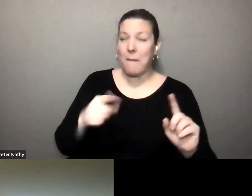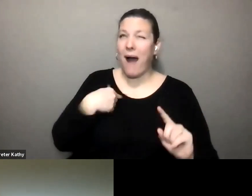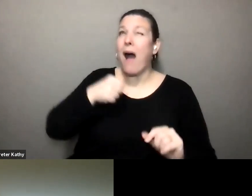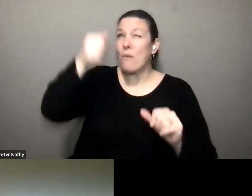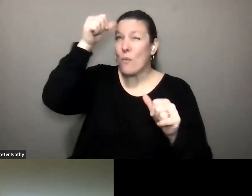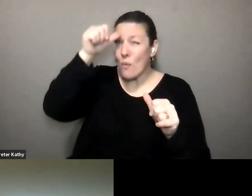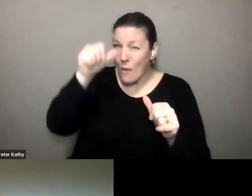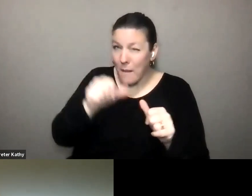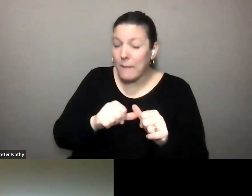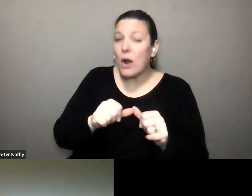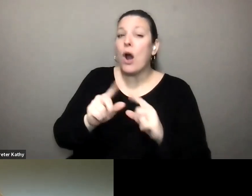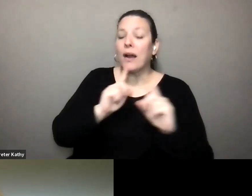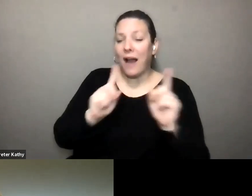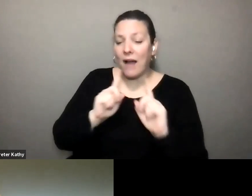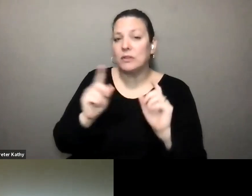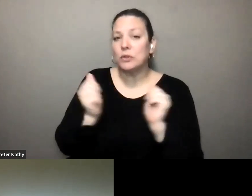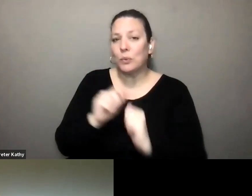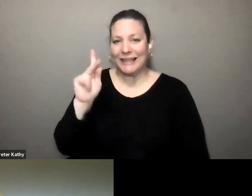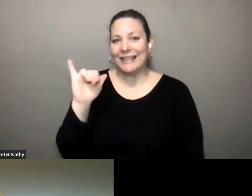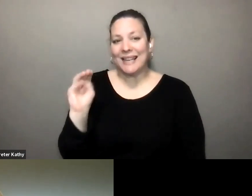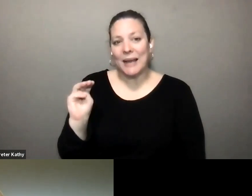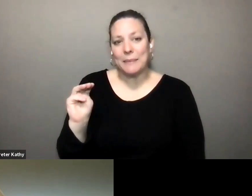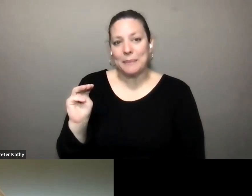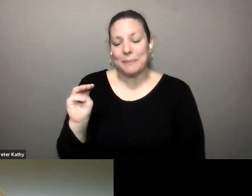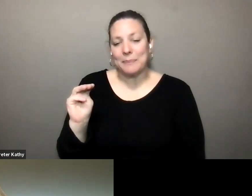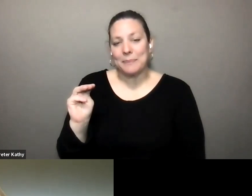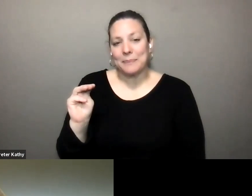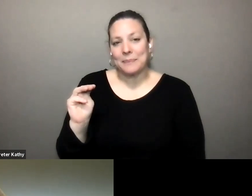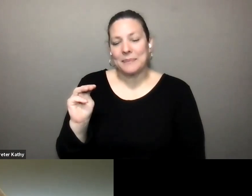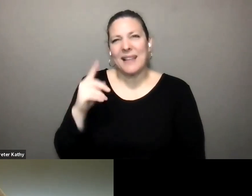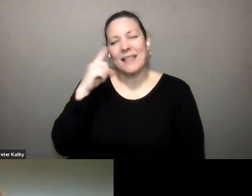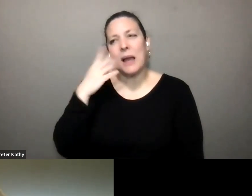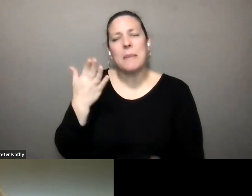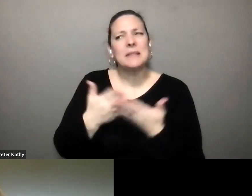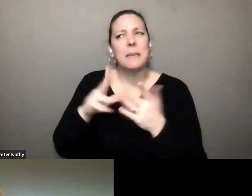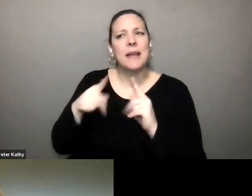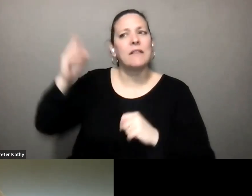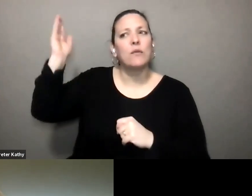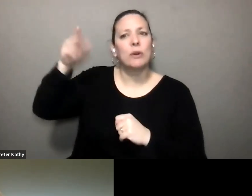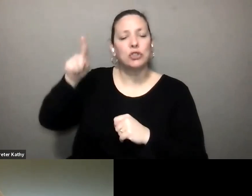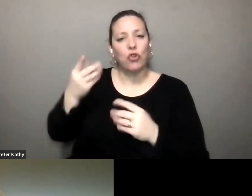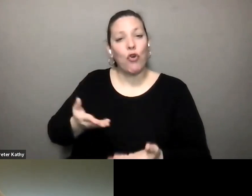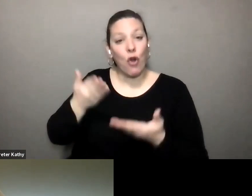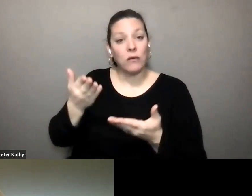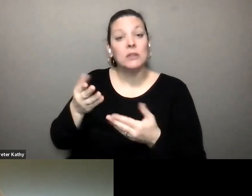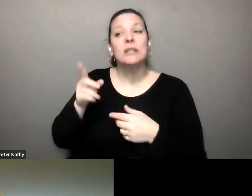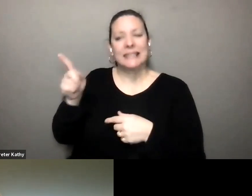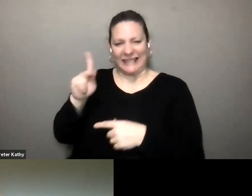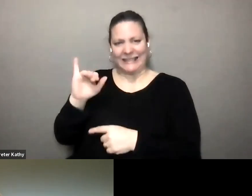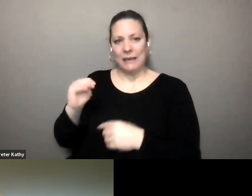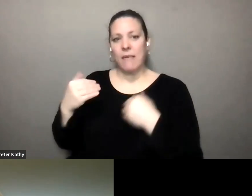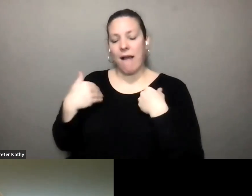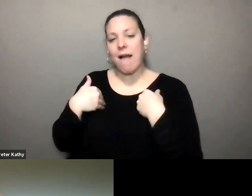a conversation um with kim um maybe it was a presentation that she did and she does have some